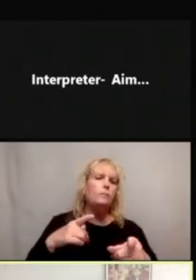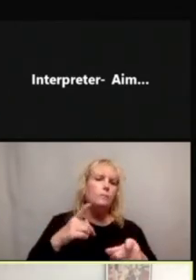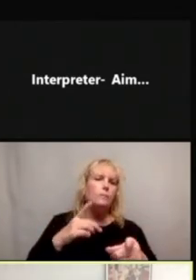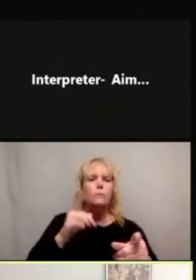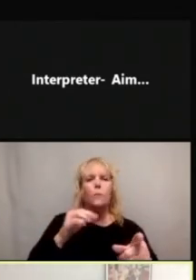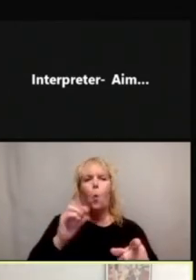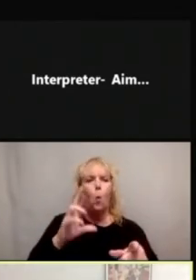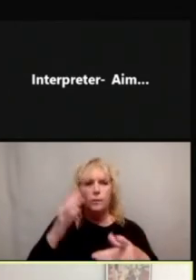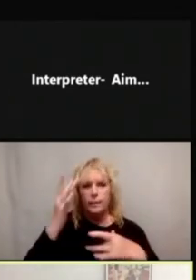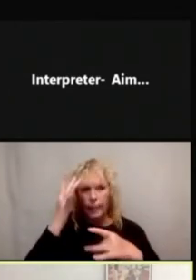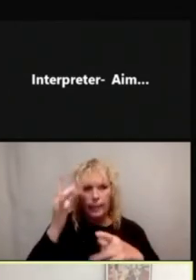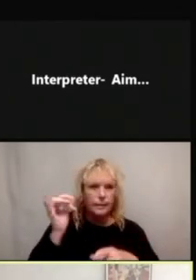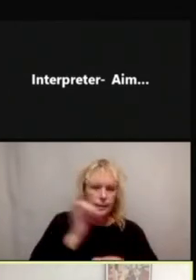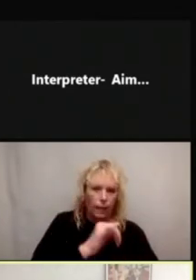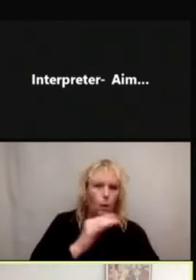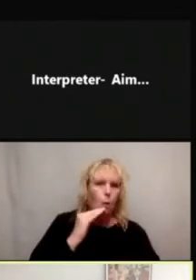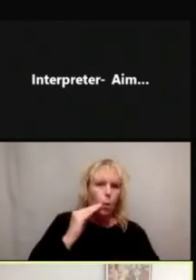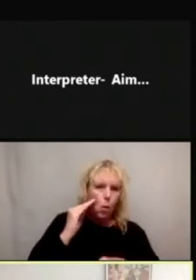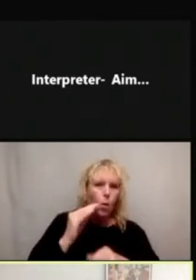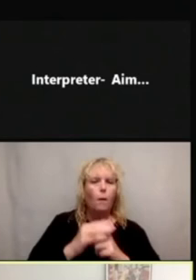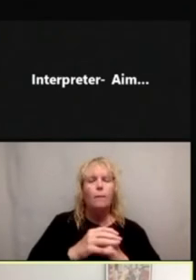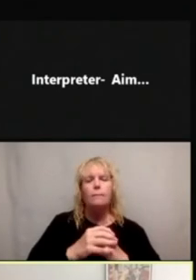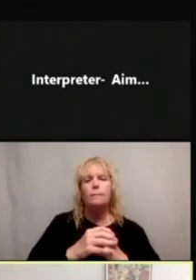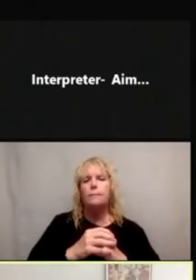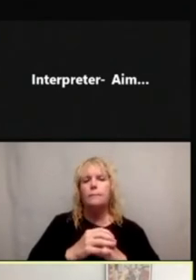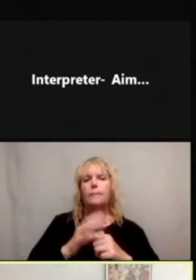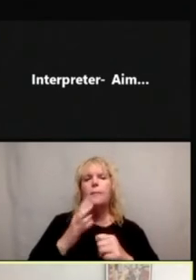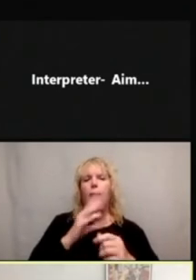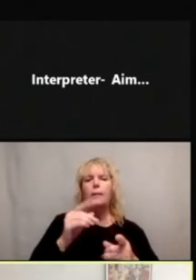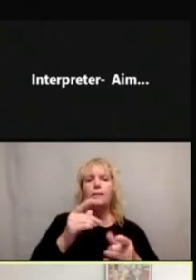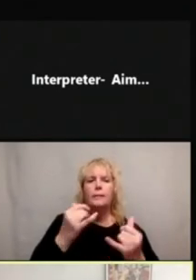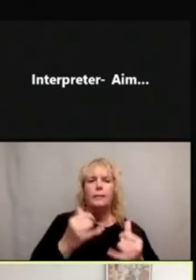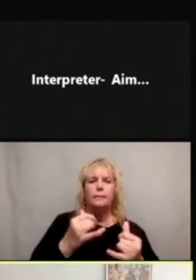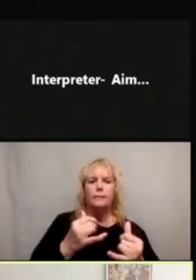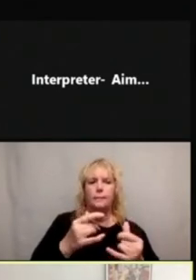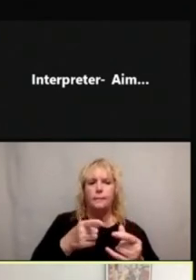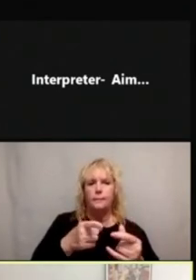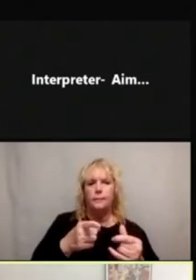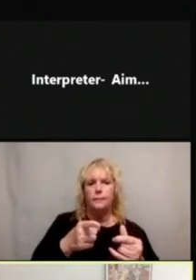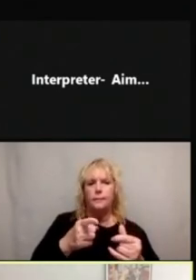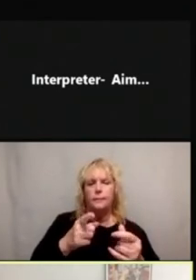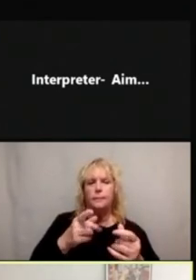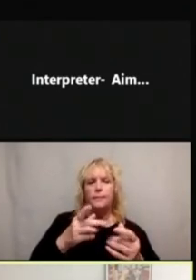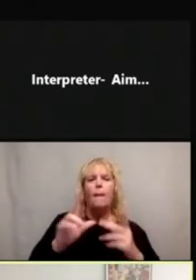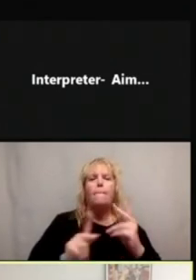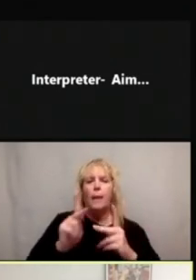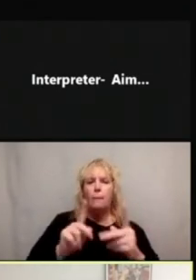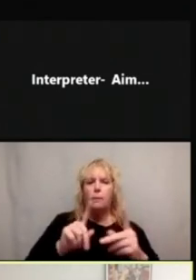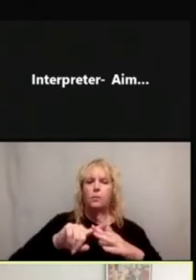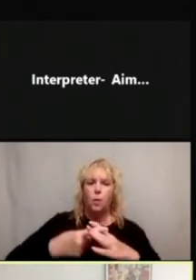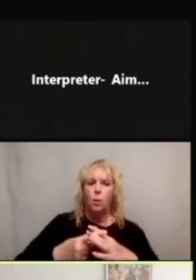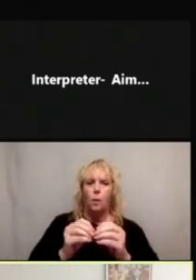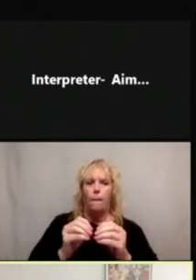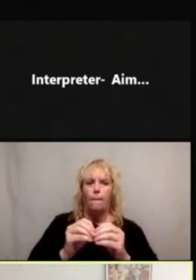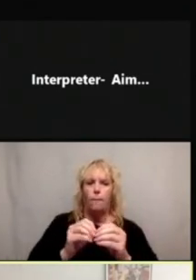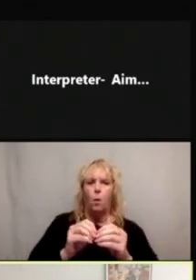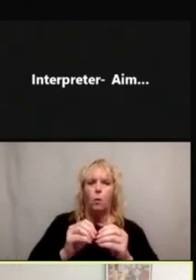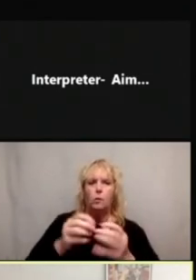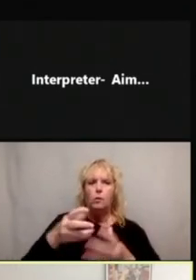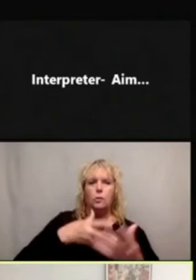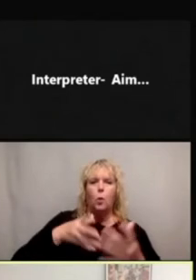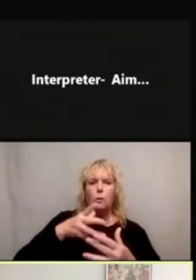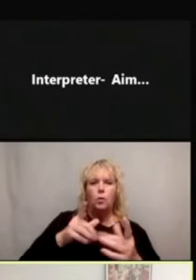sick. In this example, we're showing people social distancing in public